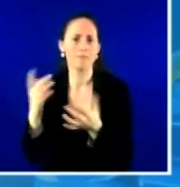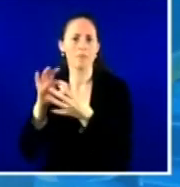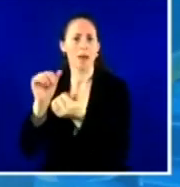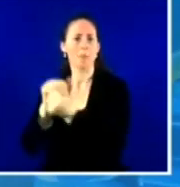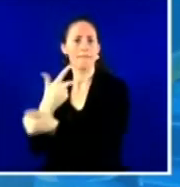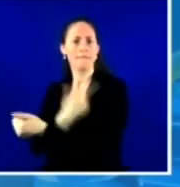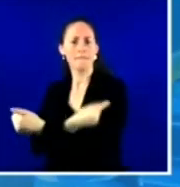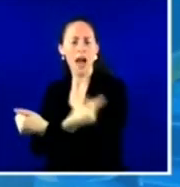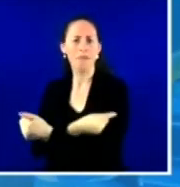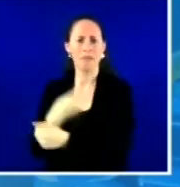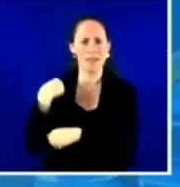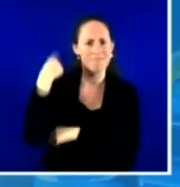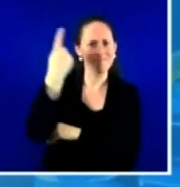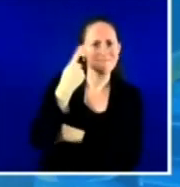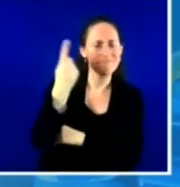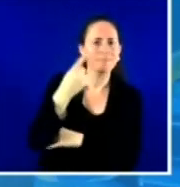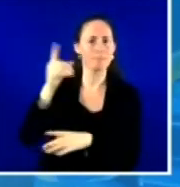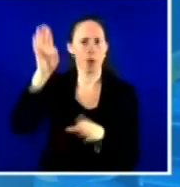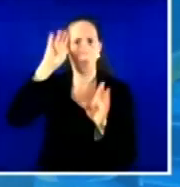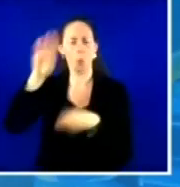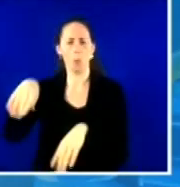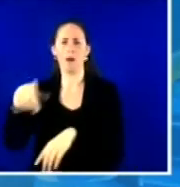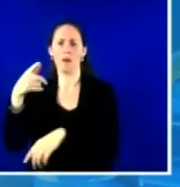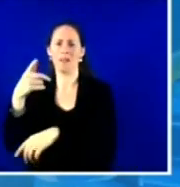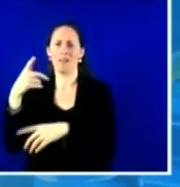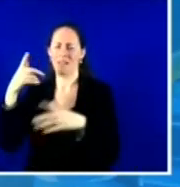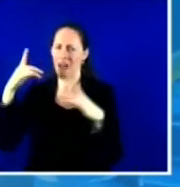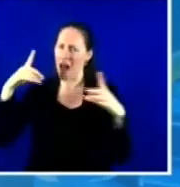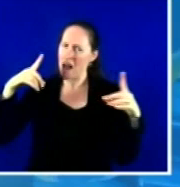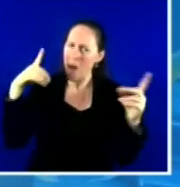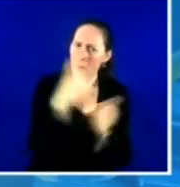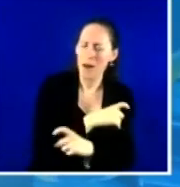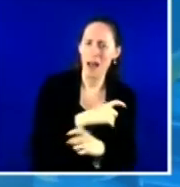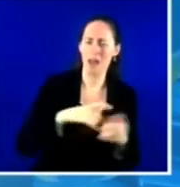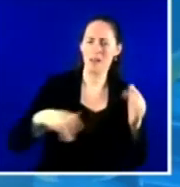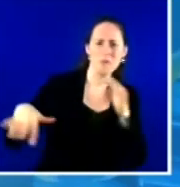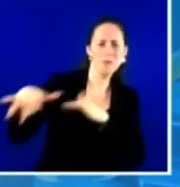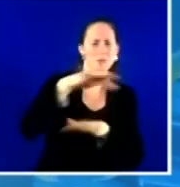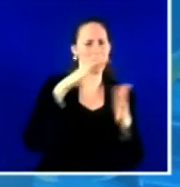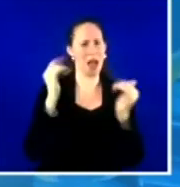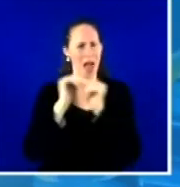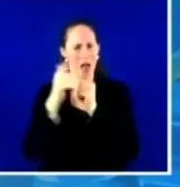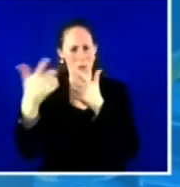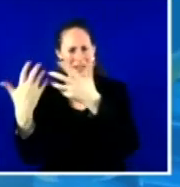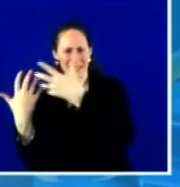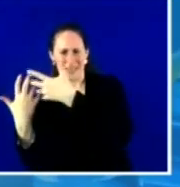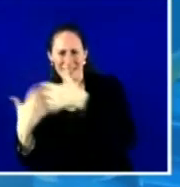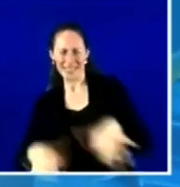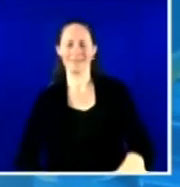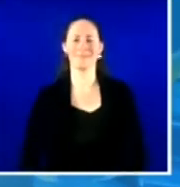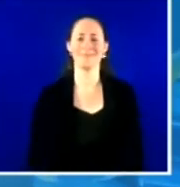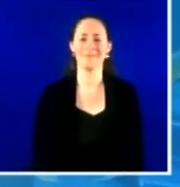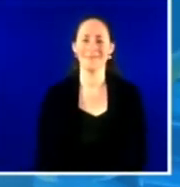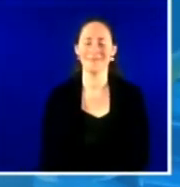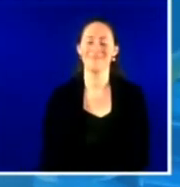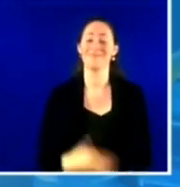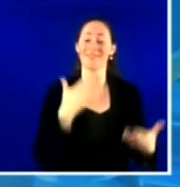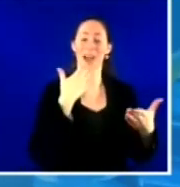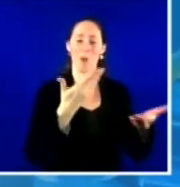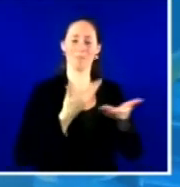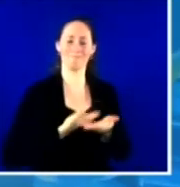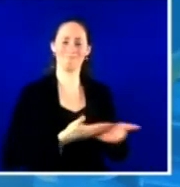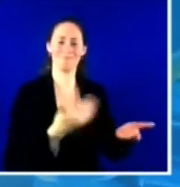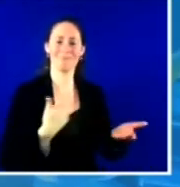How were you able to make that work? Well, thanks for having me, and I'm excited to tell you a little bit about St.